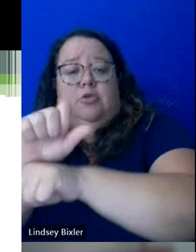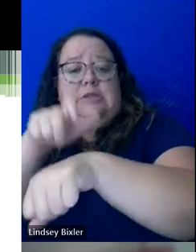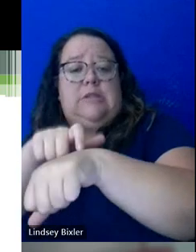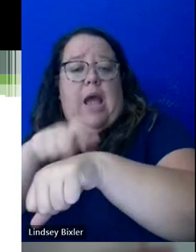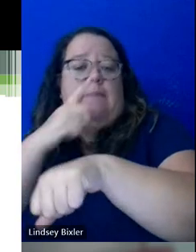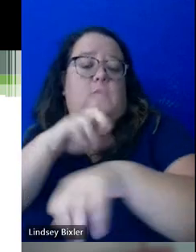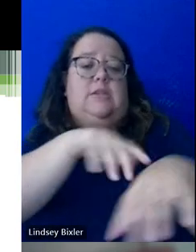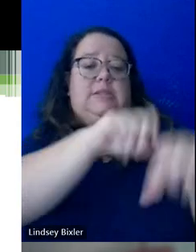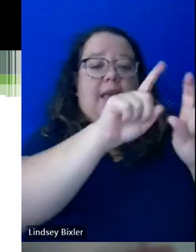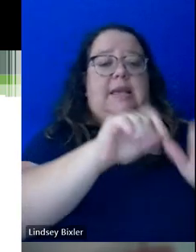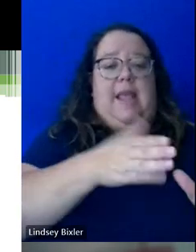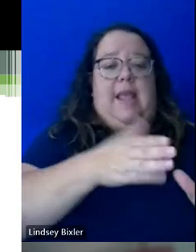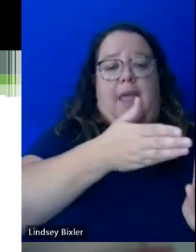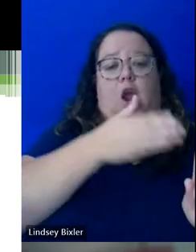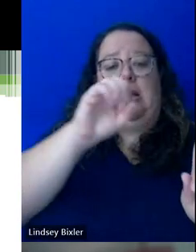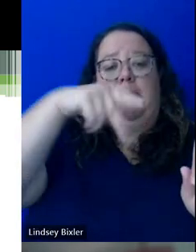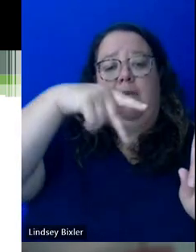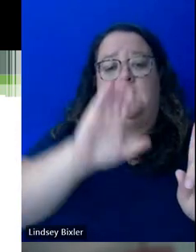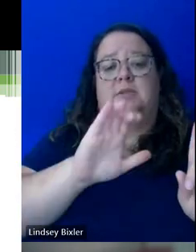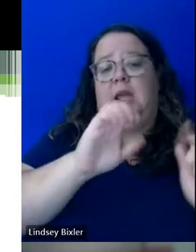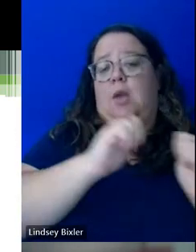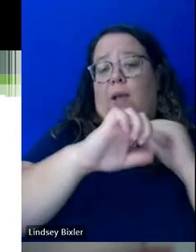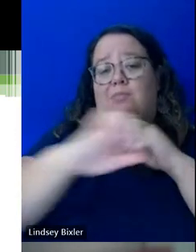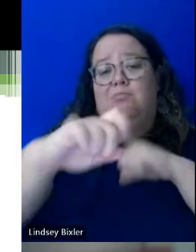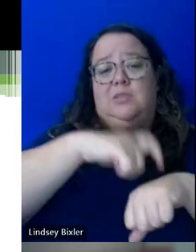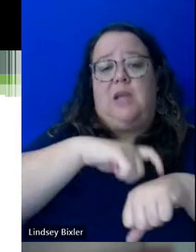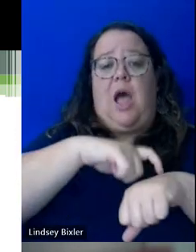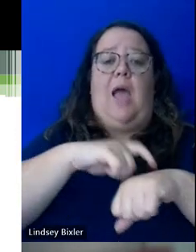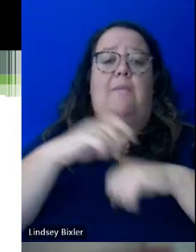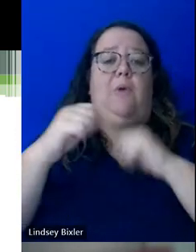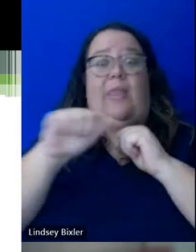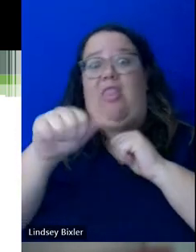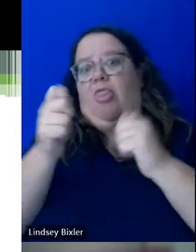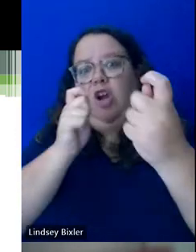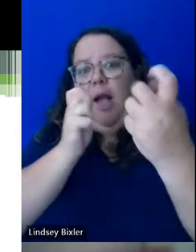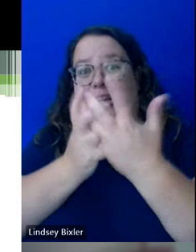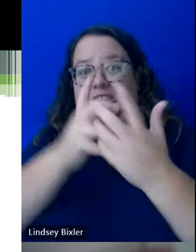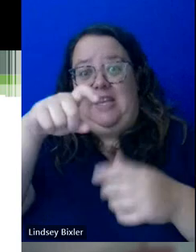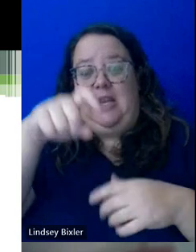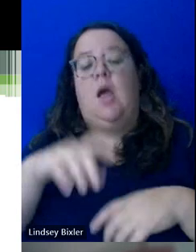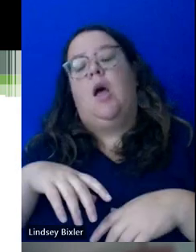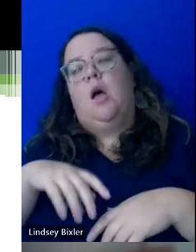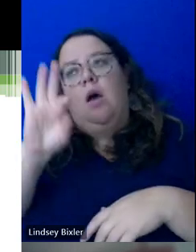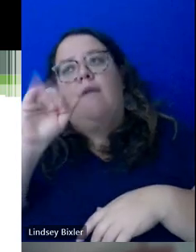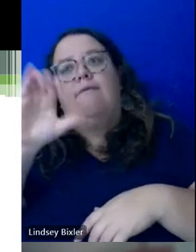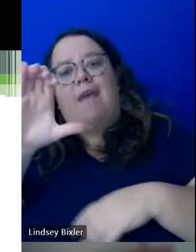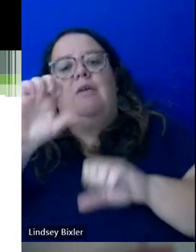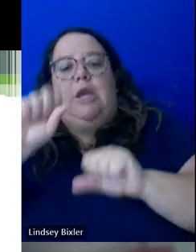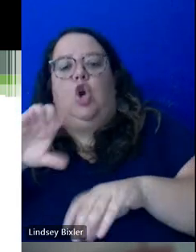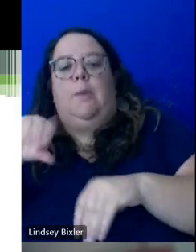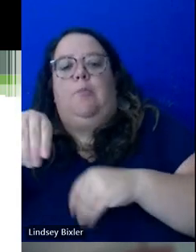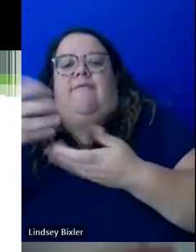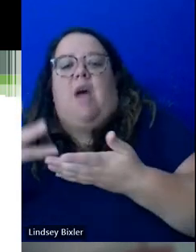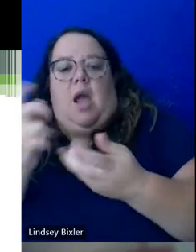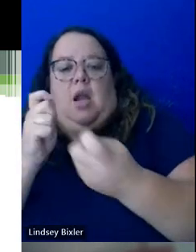with extended time or any other exam accommodations they might have. Faculty can theoretically provide that accommodation as